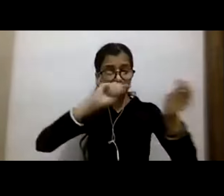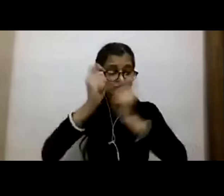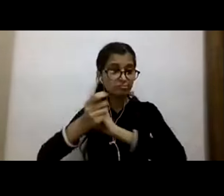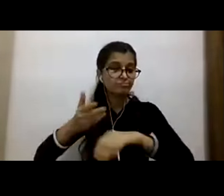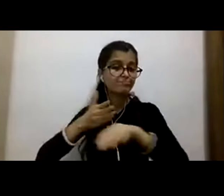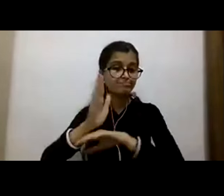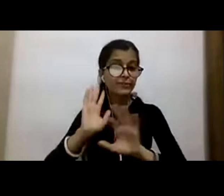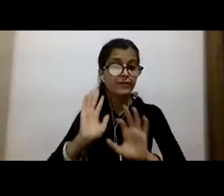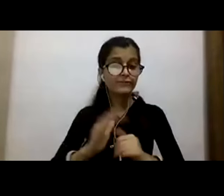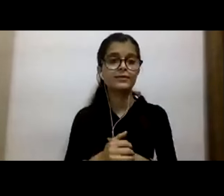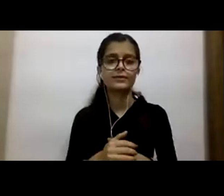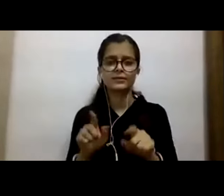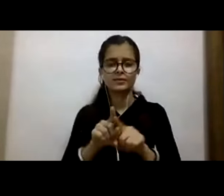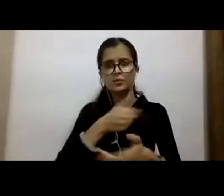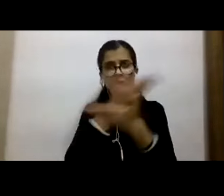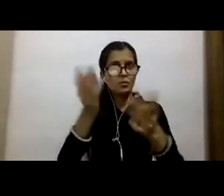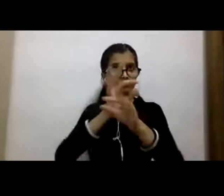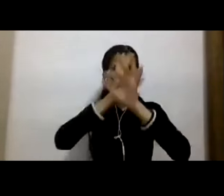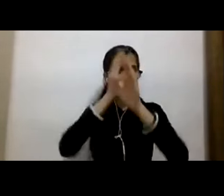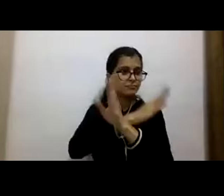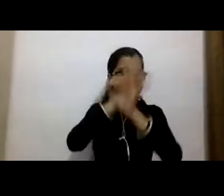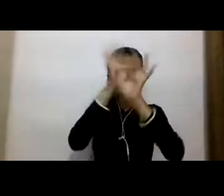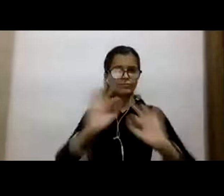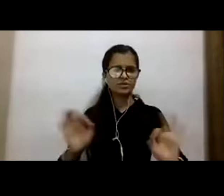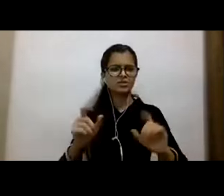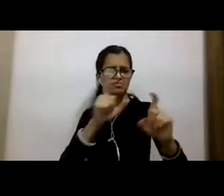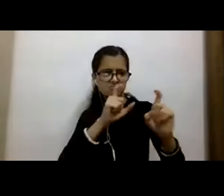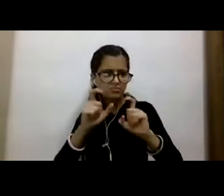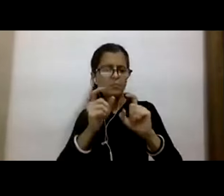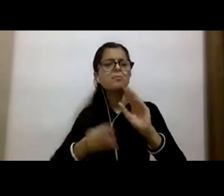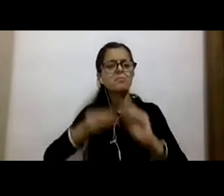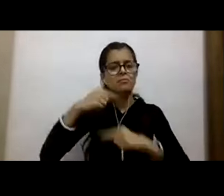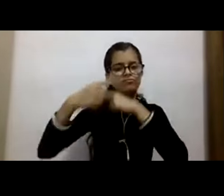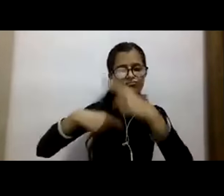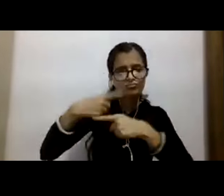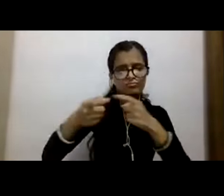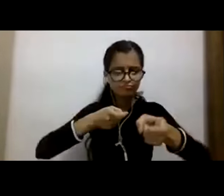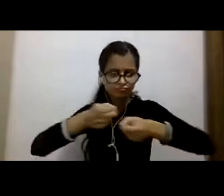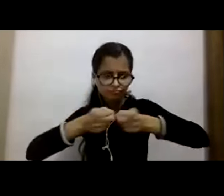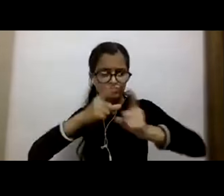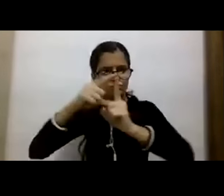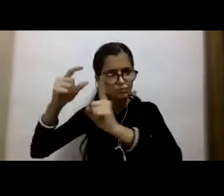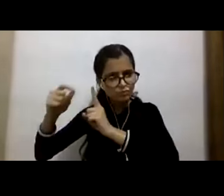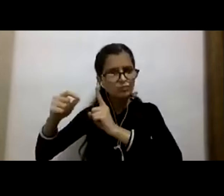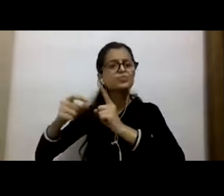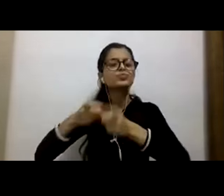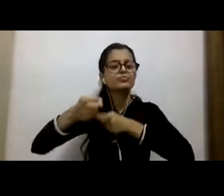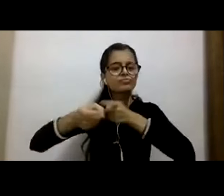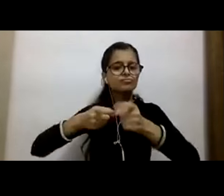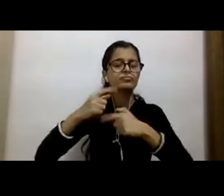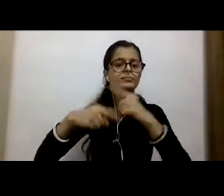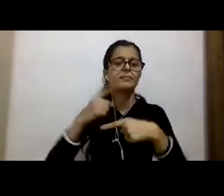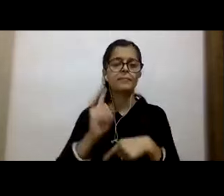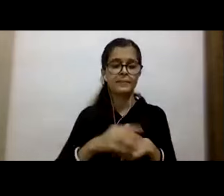prepared to deal with response to events which go beyond the day-to-day operations and management of patients and diseases. The